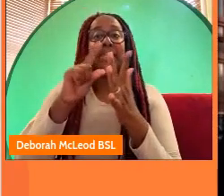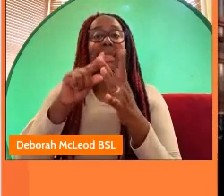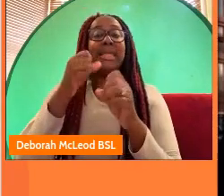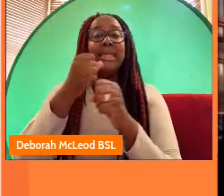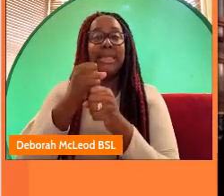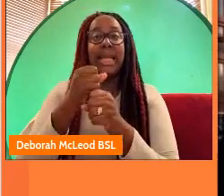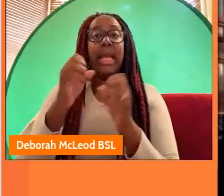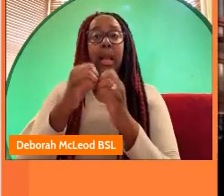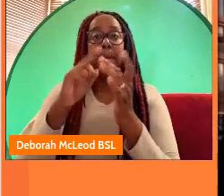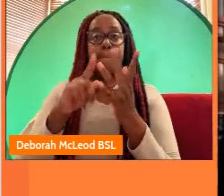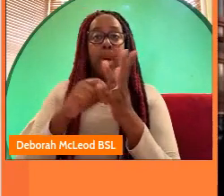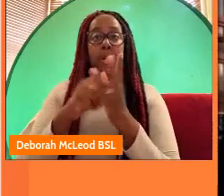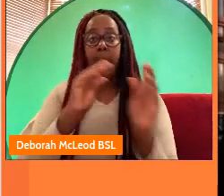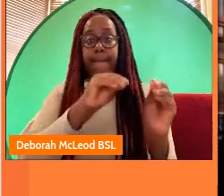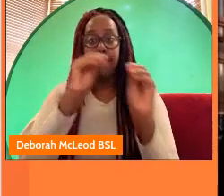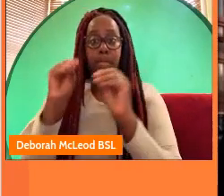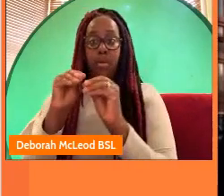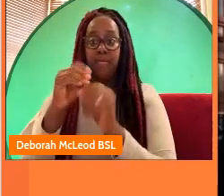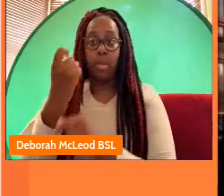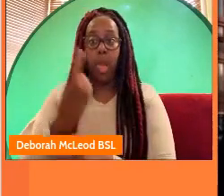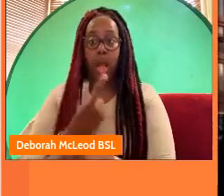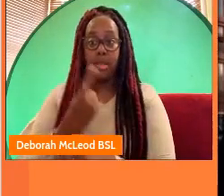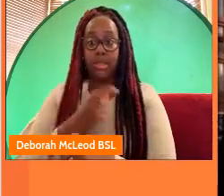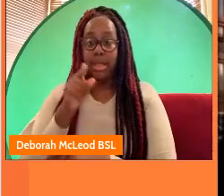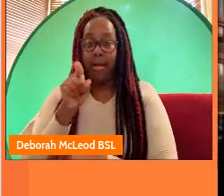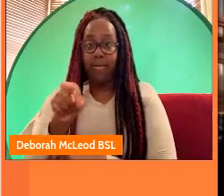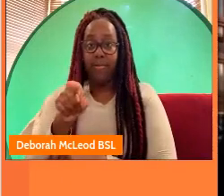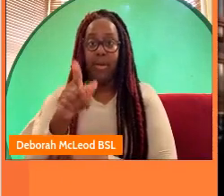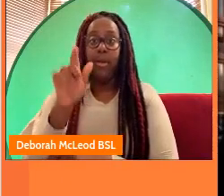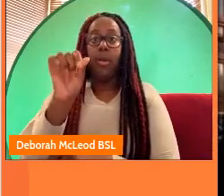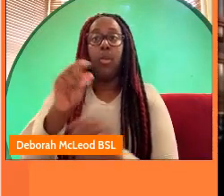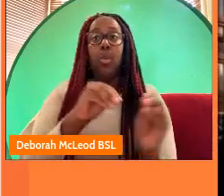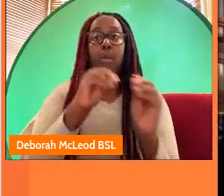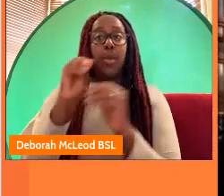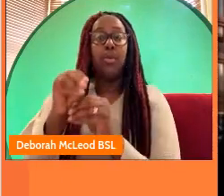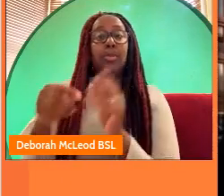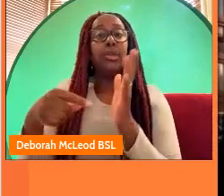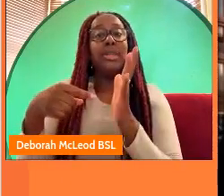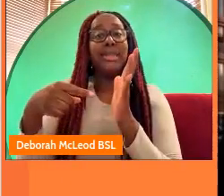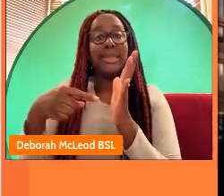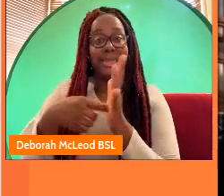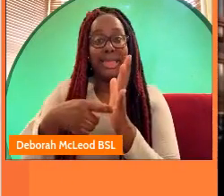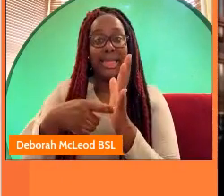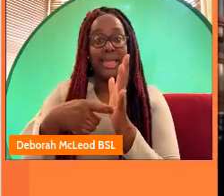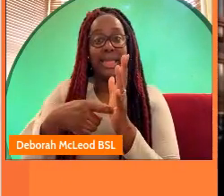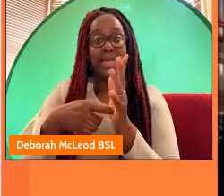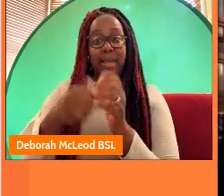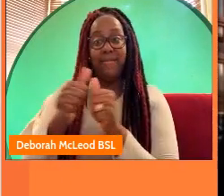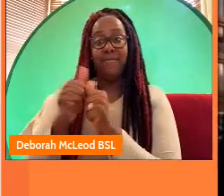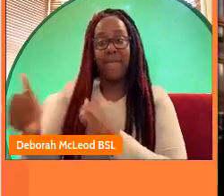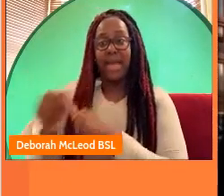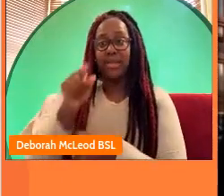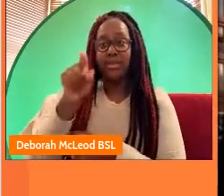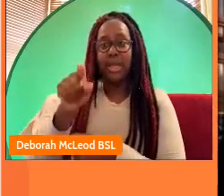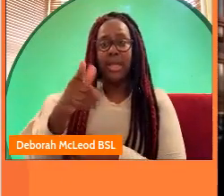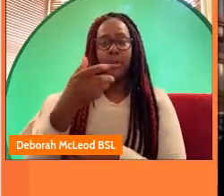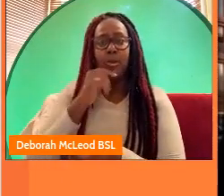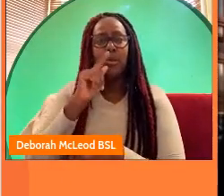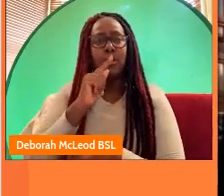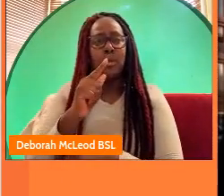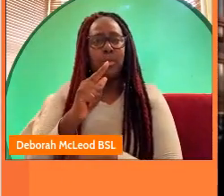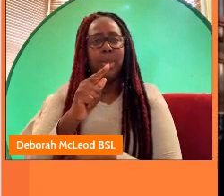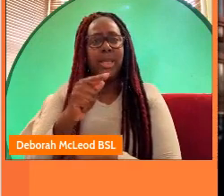by moving there ourselves so staff in the mailbox will move to the tea factory in 2026 it's the former home of tyfu tea